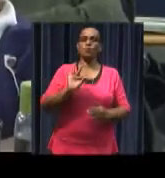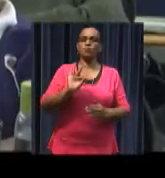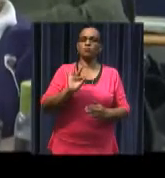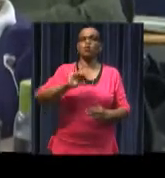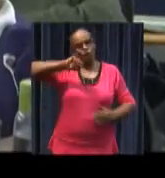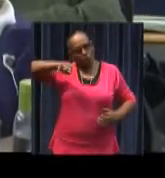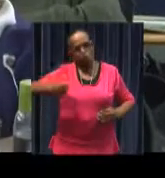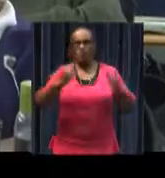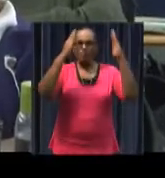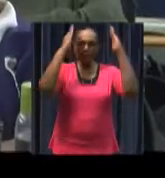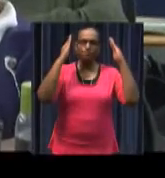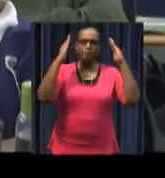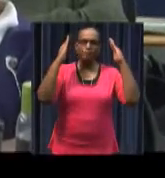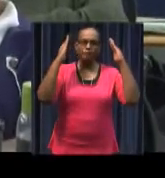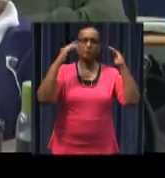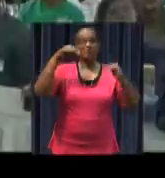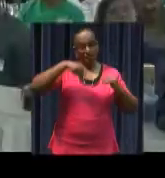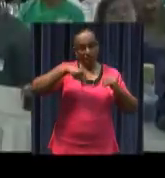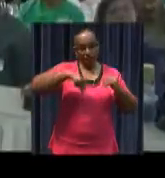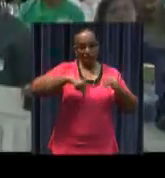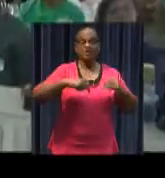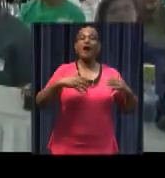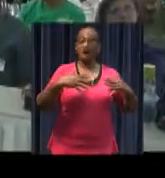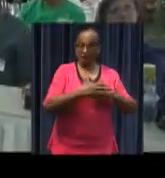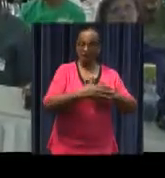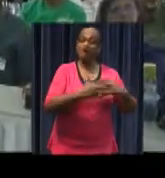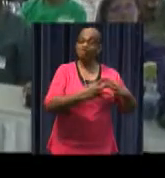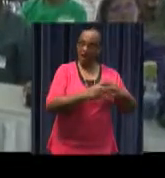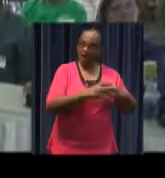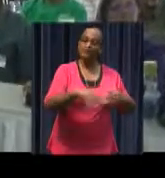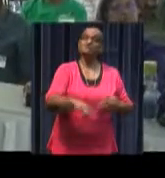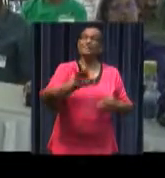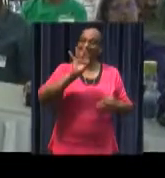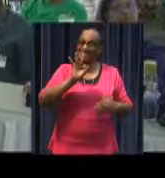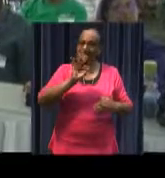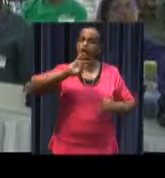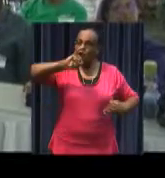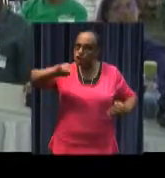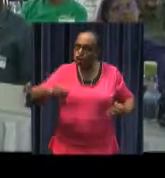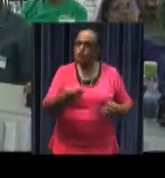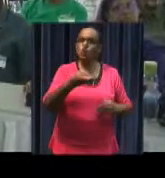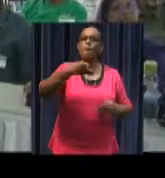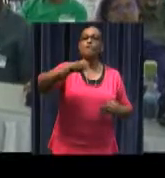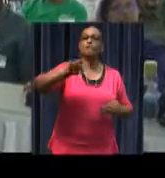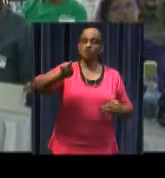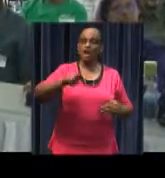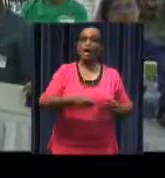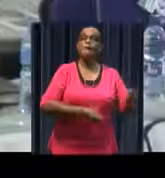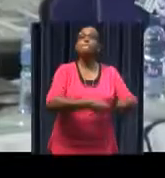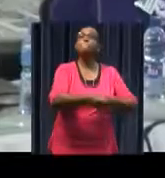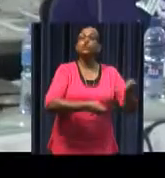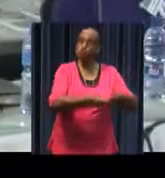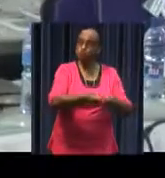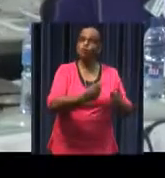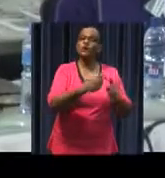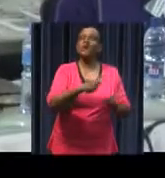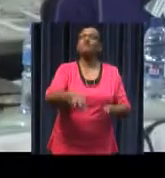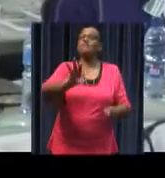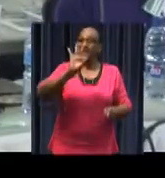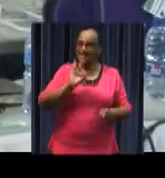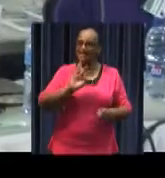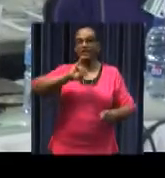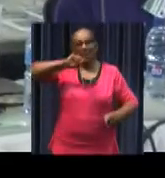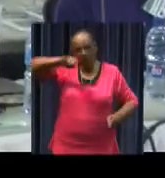on Wednesday with a large majority as the new bishop today during the synod the election takes place of a new